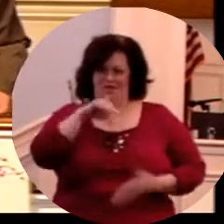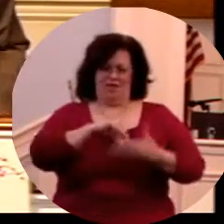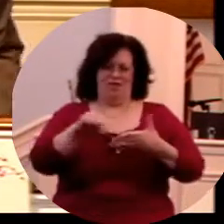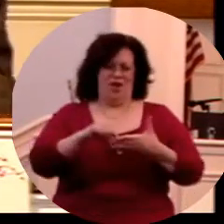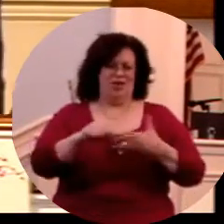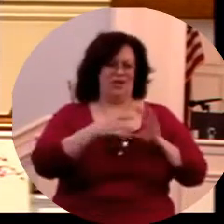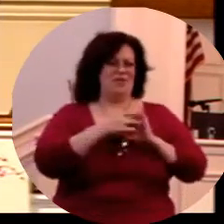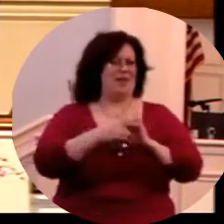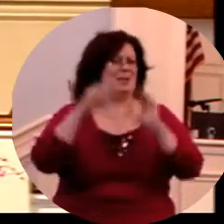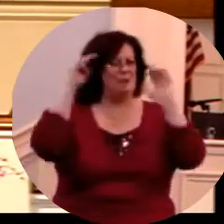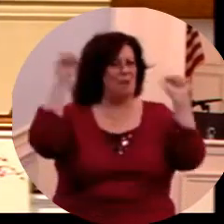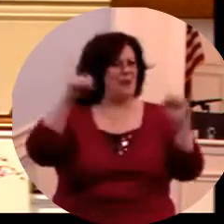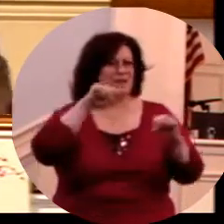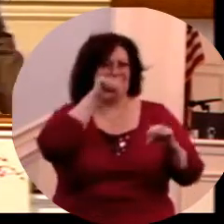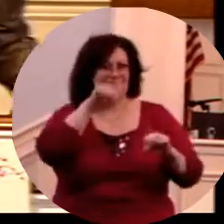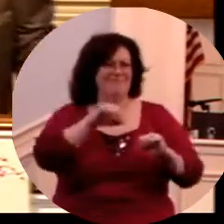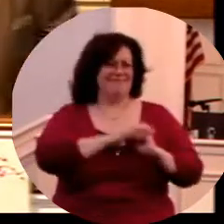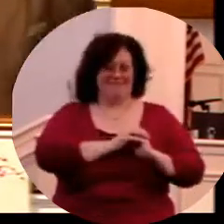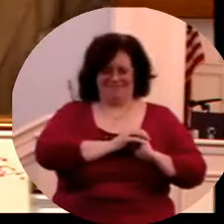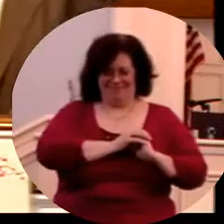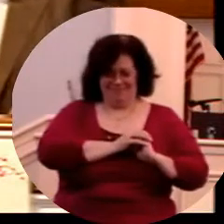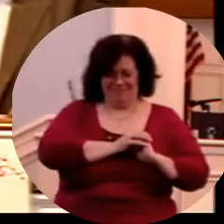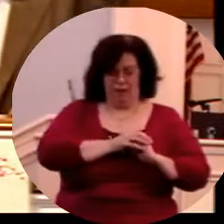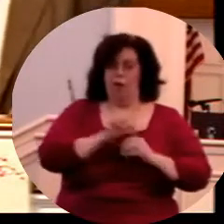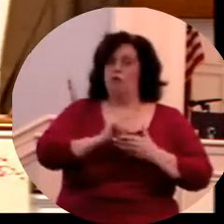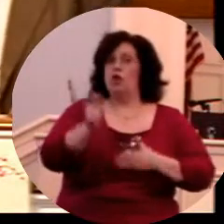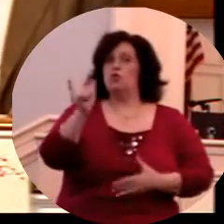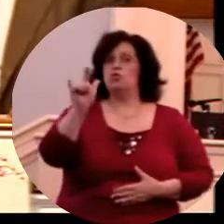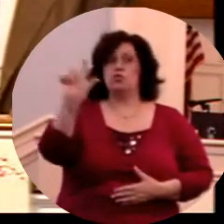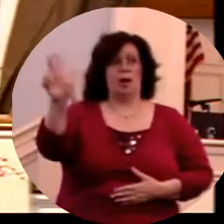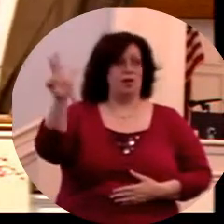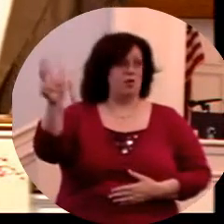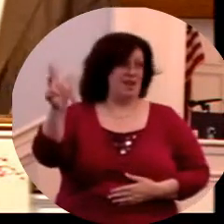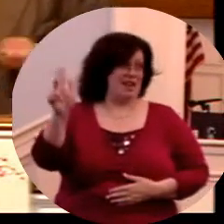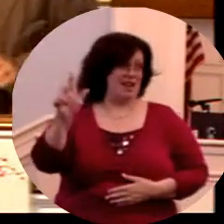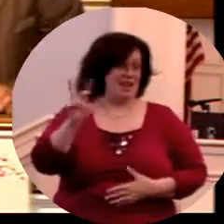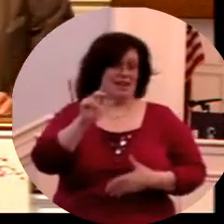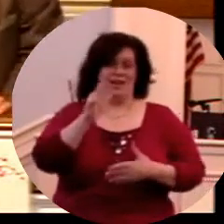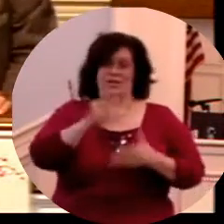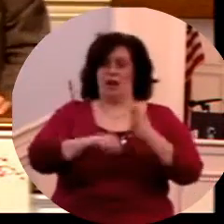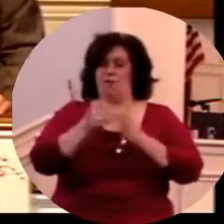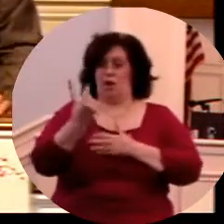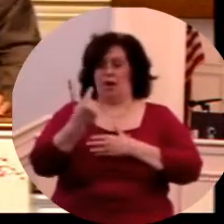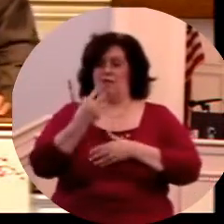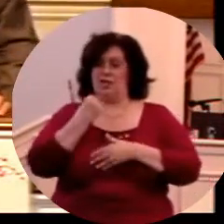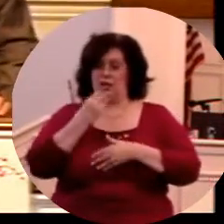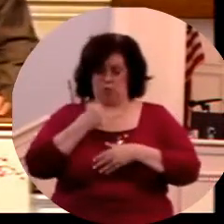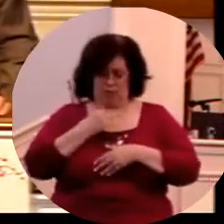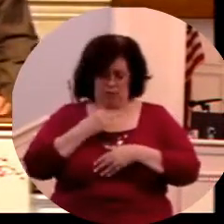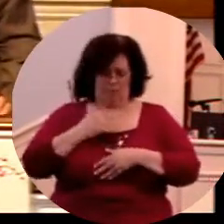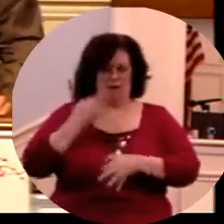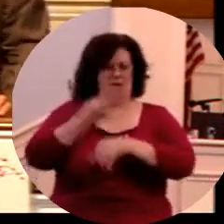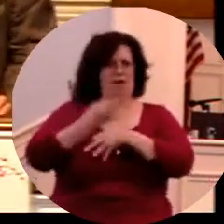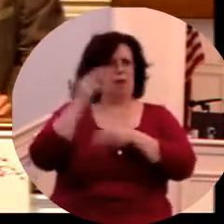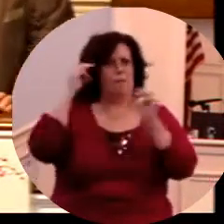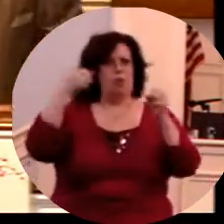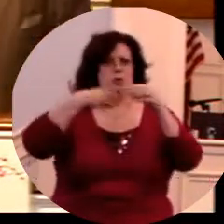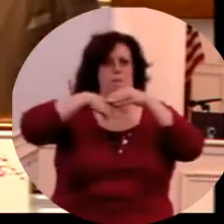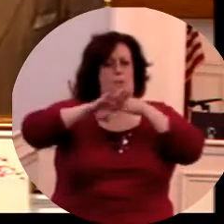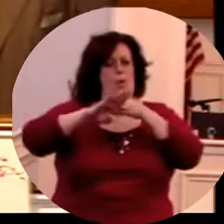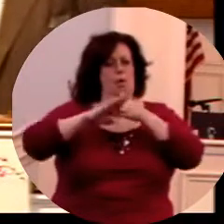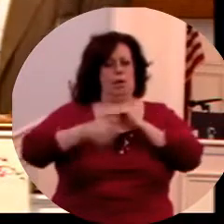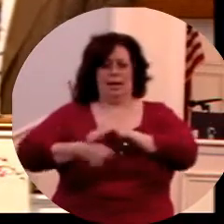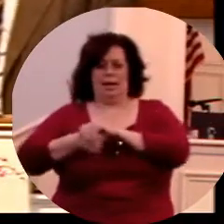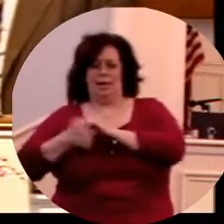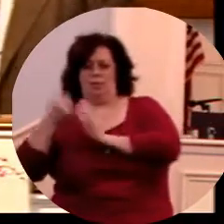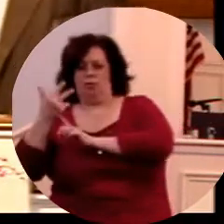scriptures about Moses. The Bible said, in verse 23 of Hebrews 11, By faith Moses,